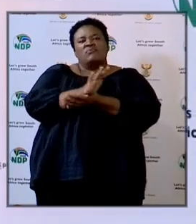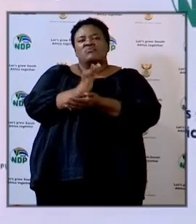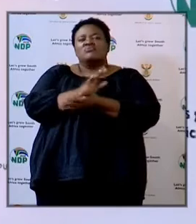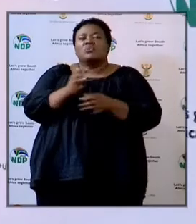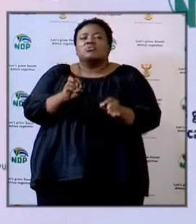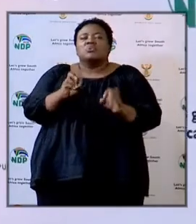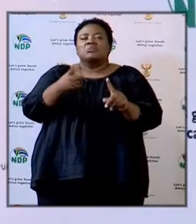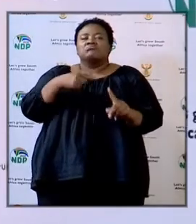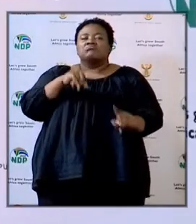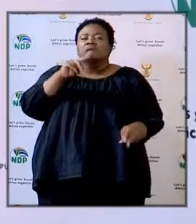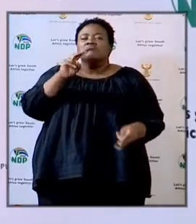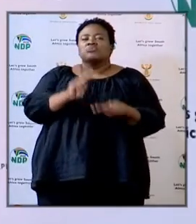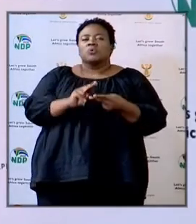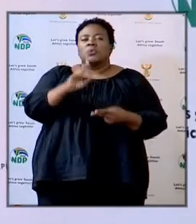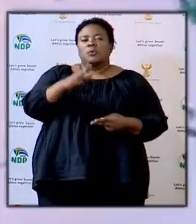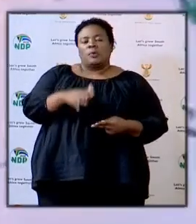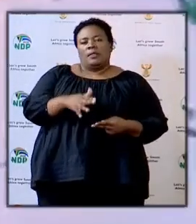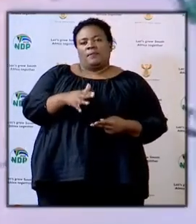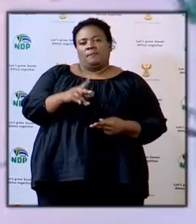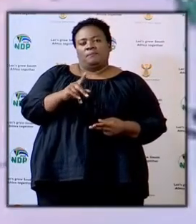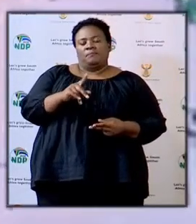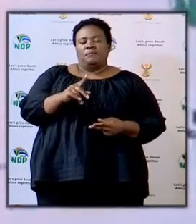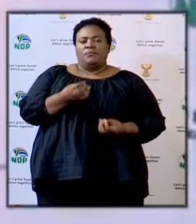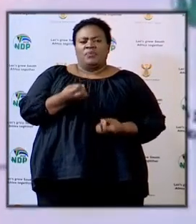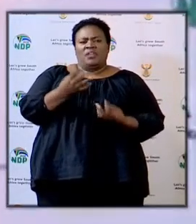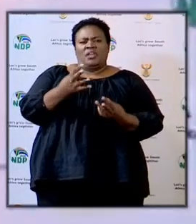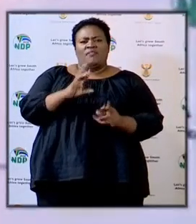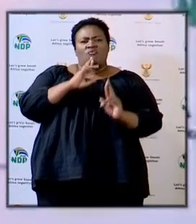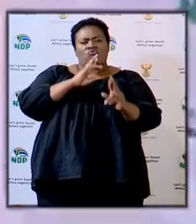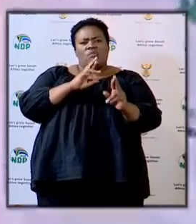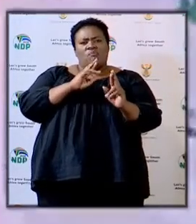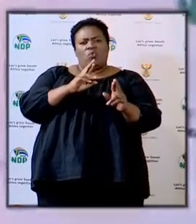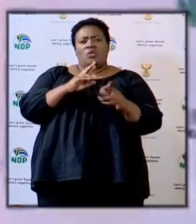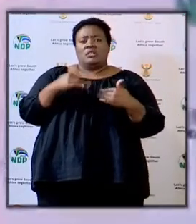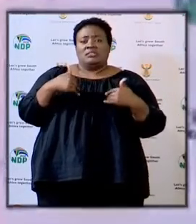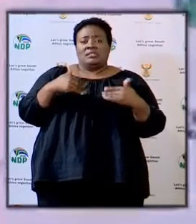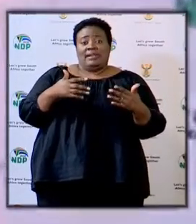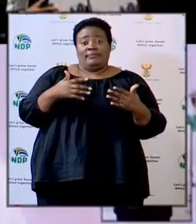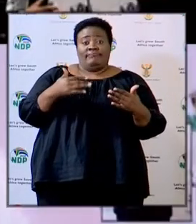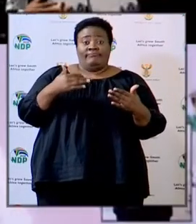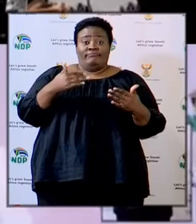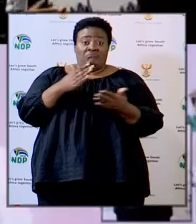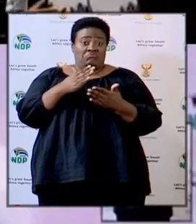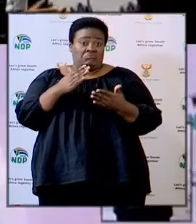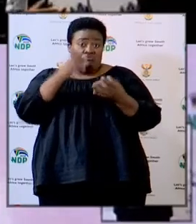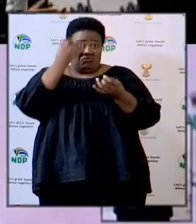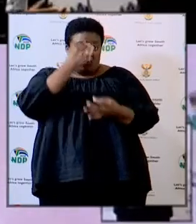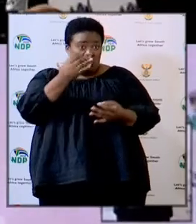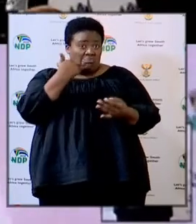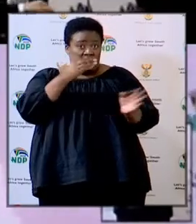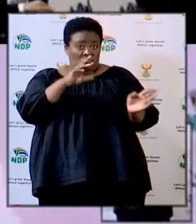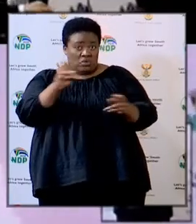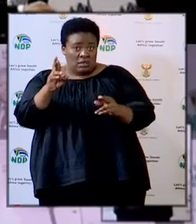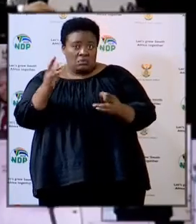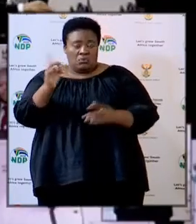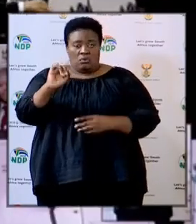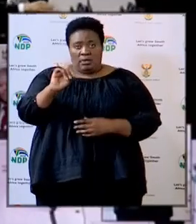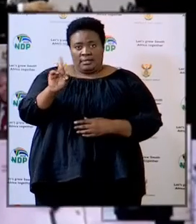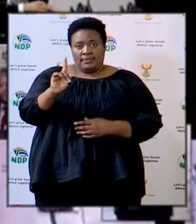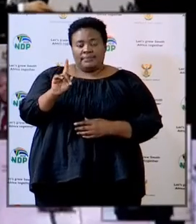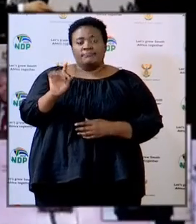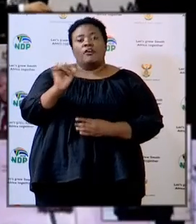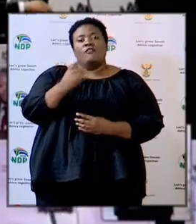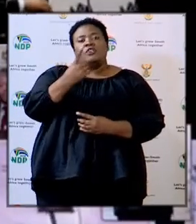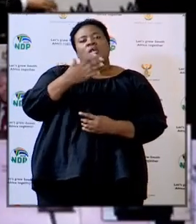we are going to be brief we give the reports starting with the state of readiness firstly we want to